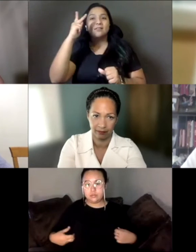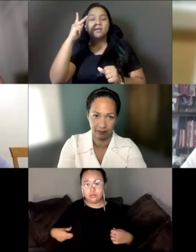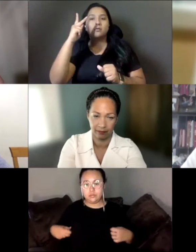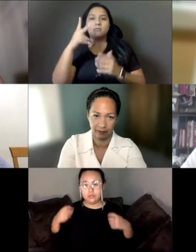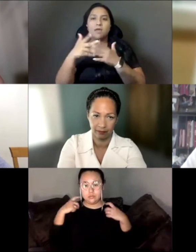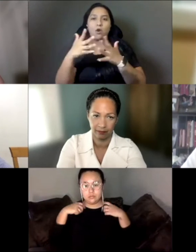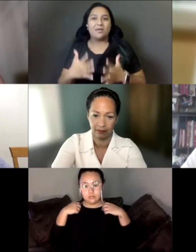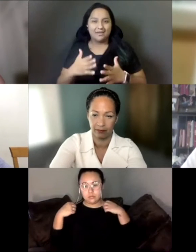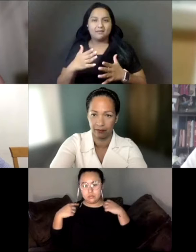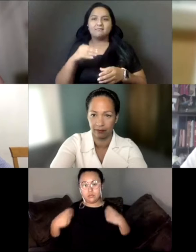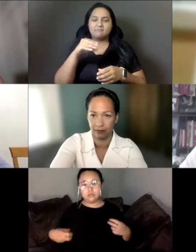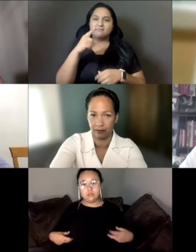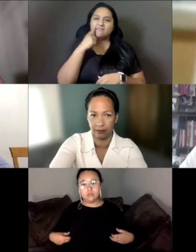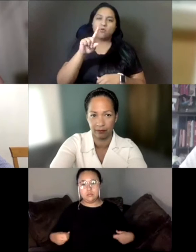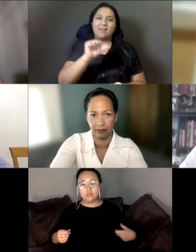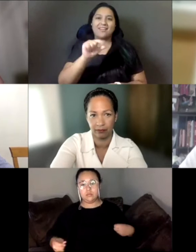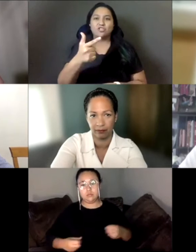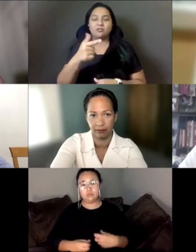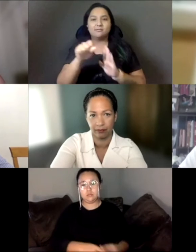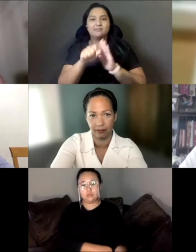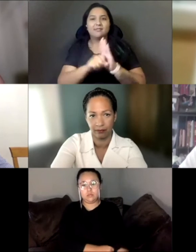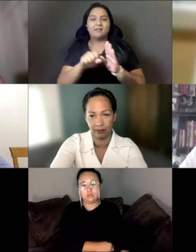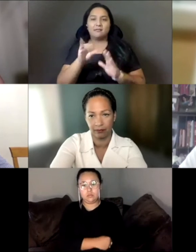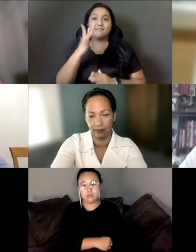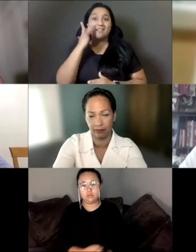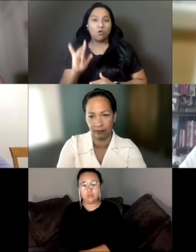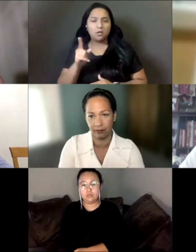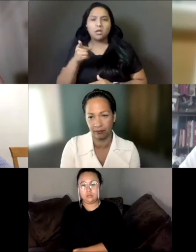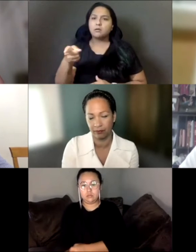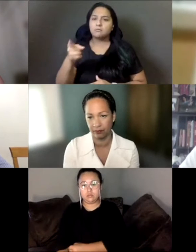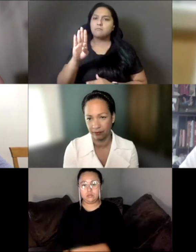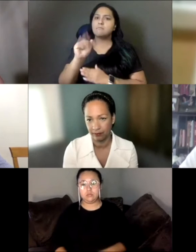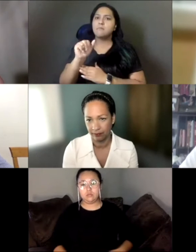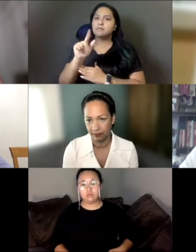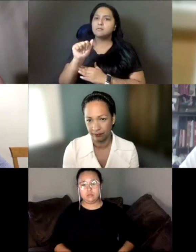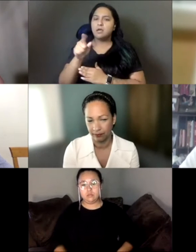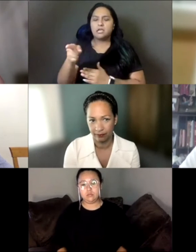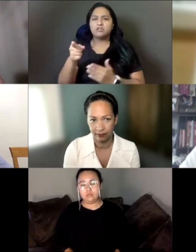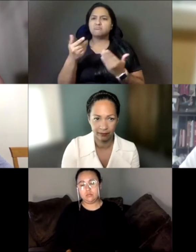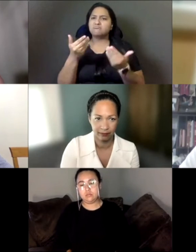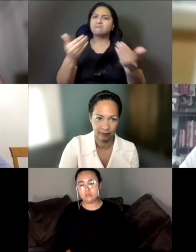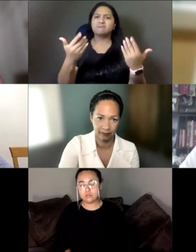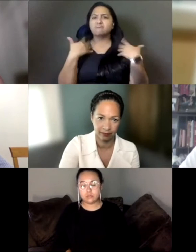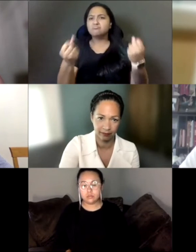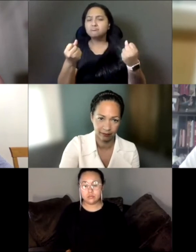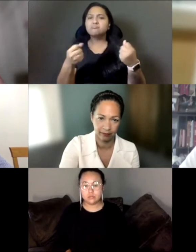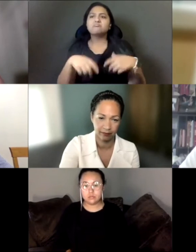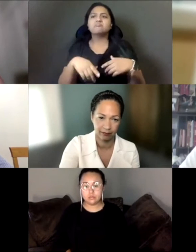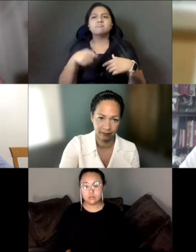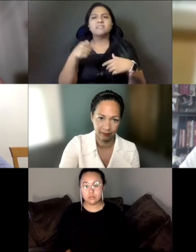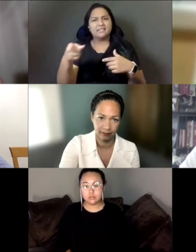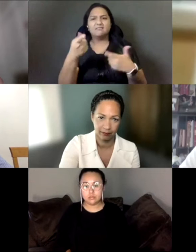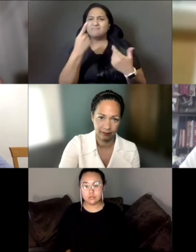California. And Bonta has a kind of courage and tenacity to call public safety leaders out